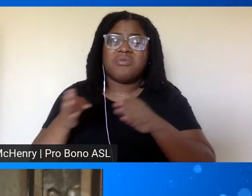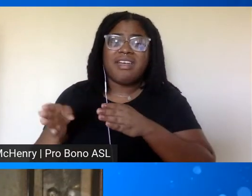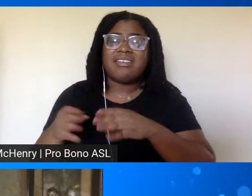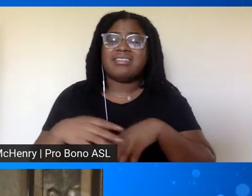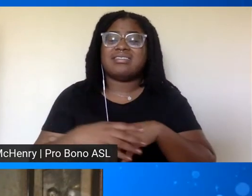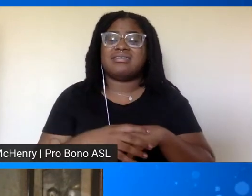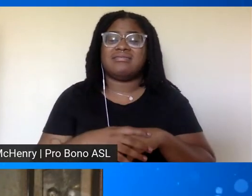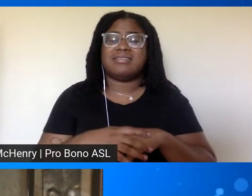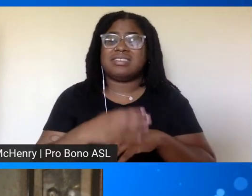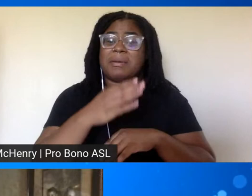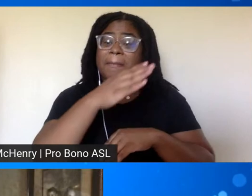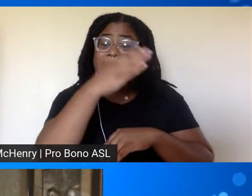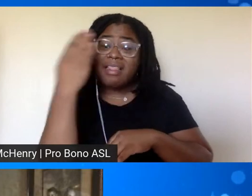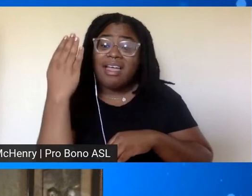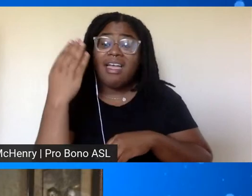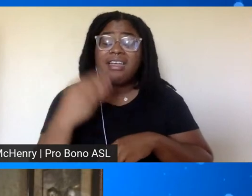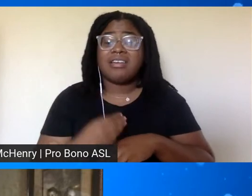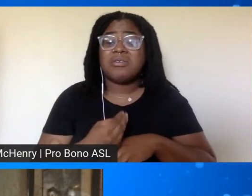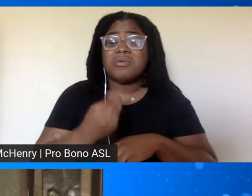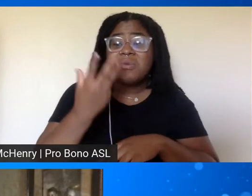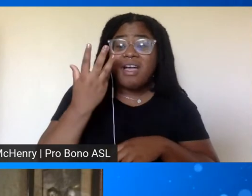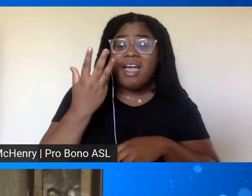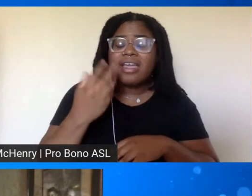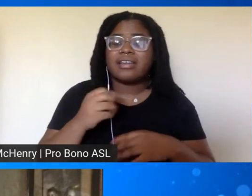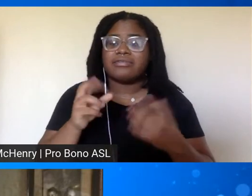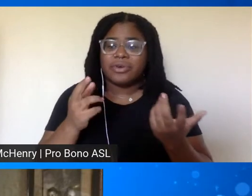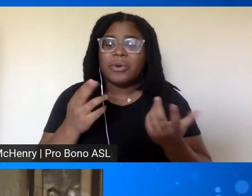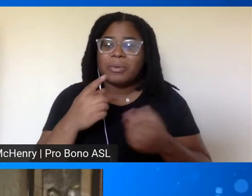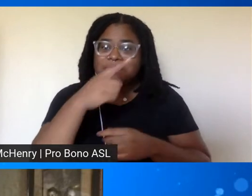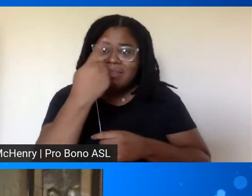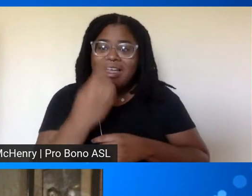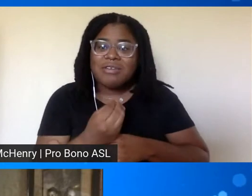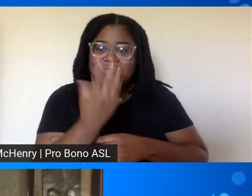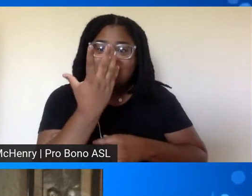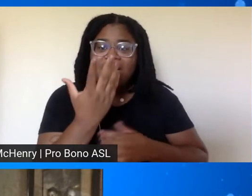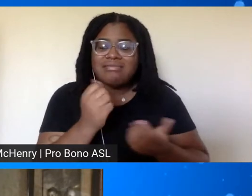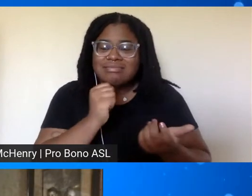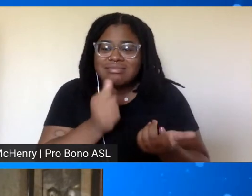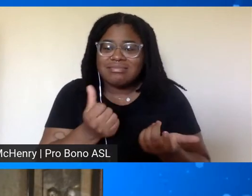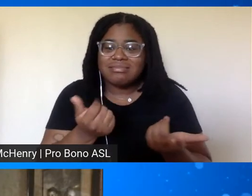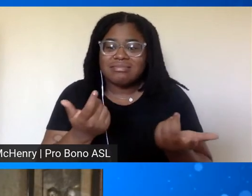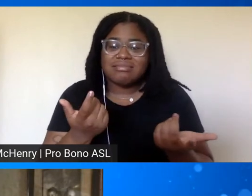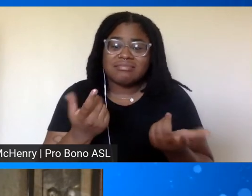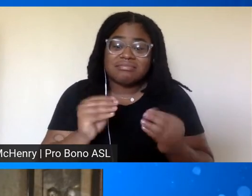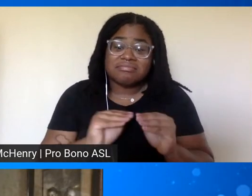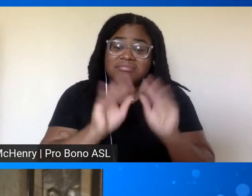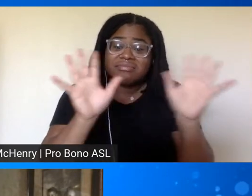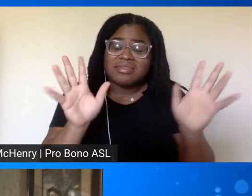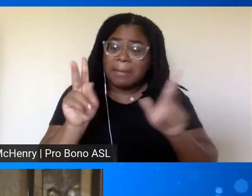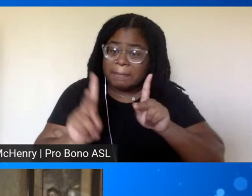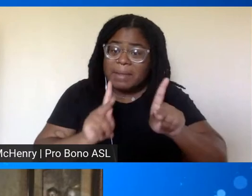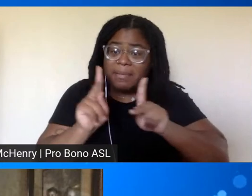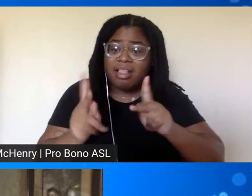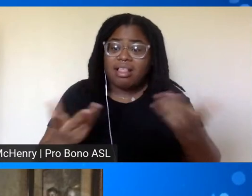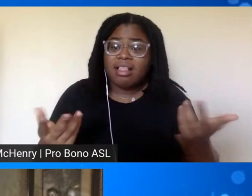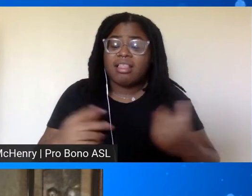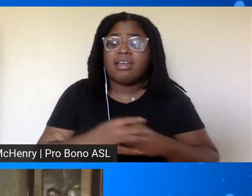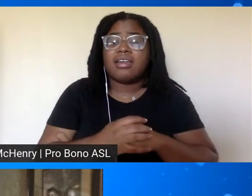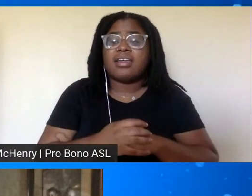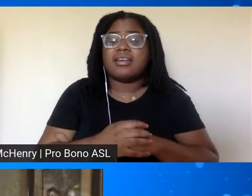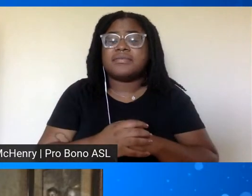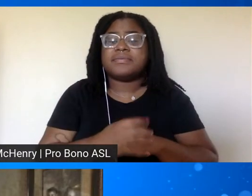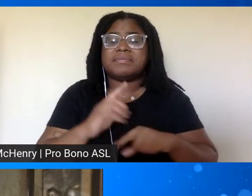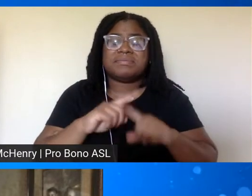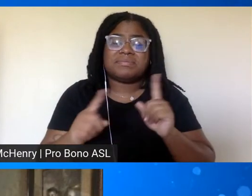black and white no pun intended and nothing to you know identify it in terms of people but uh